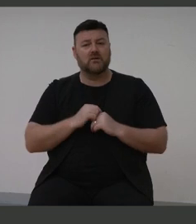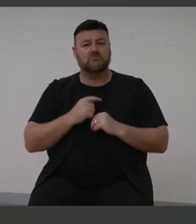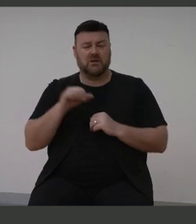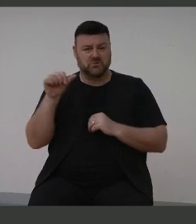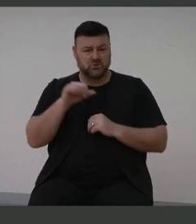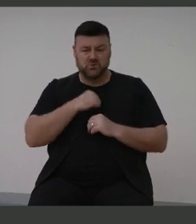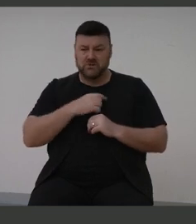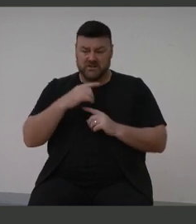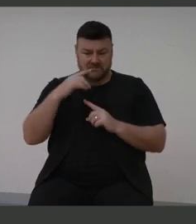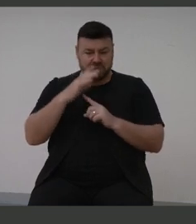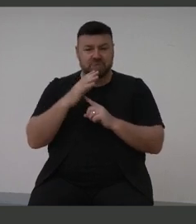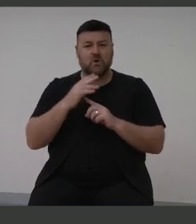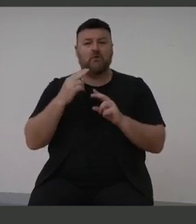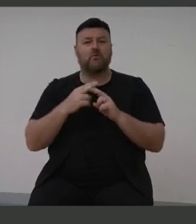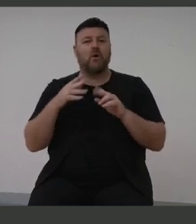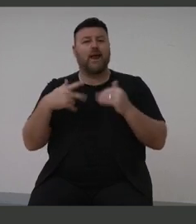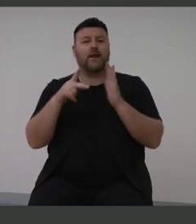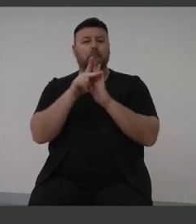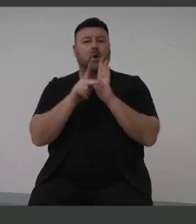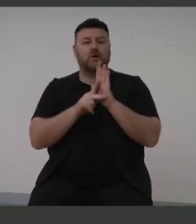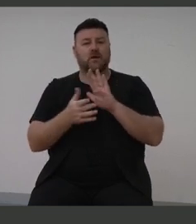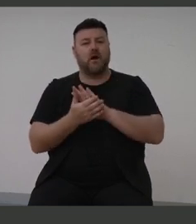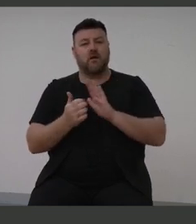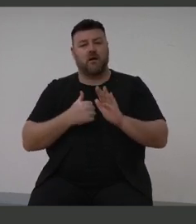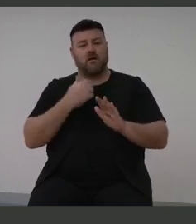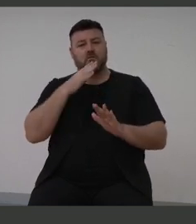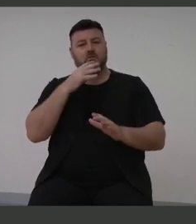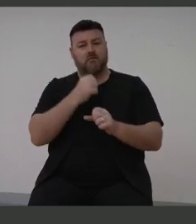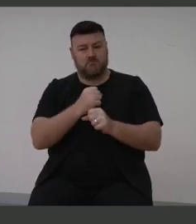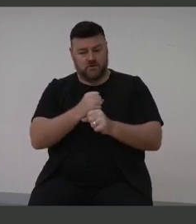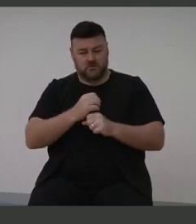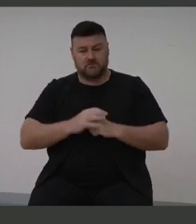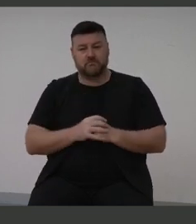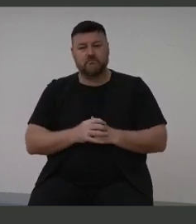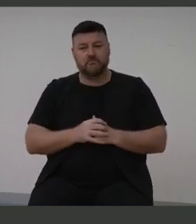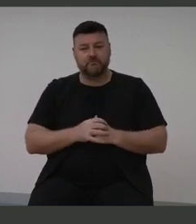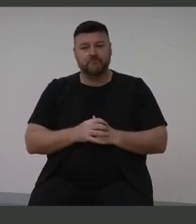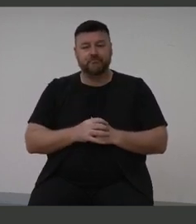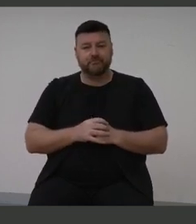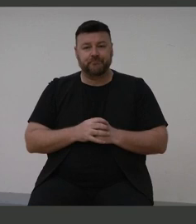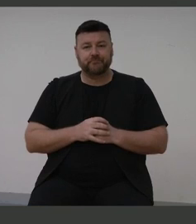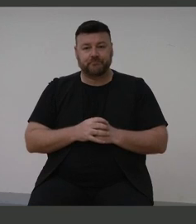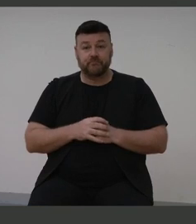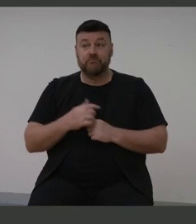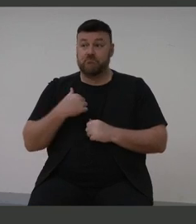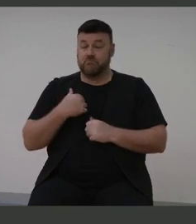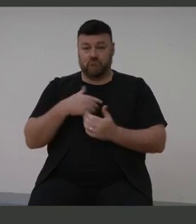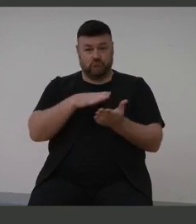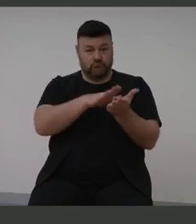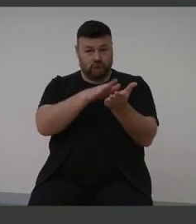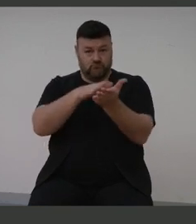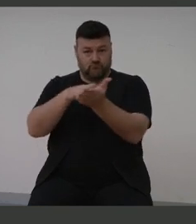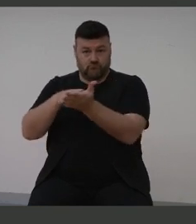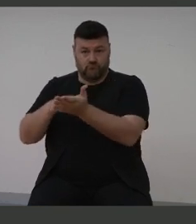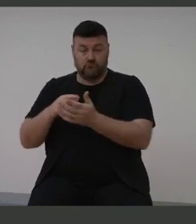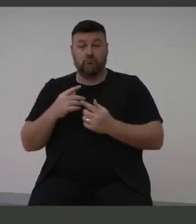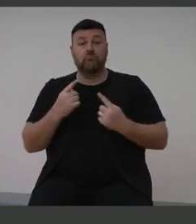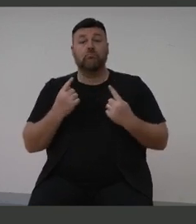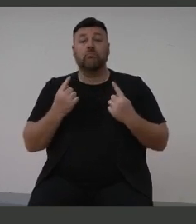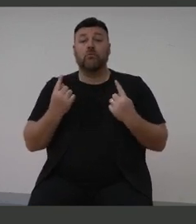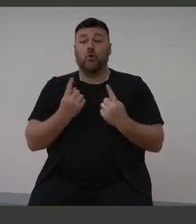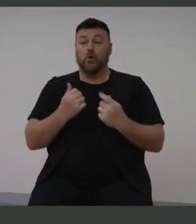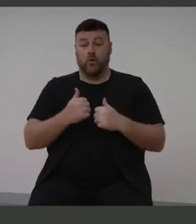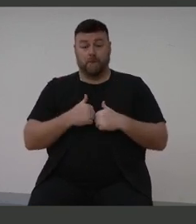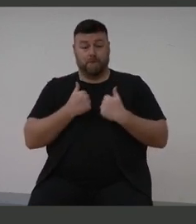of the policy objectives of governments around the world. So I commend the efforts of those, not only in my own